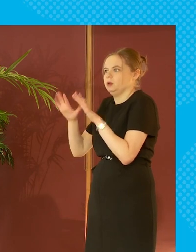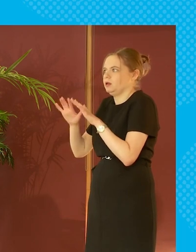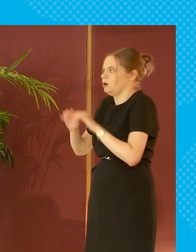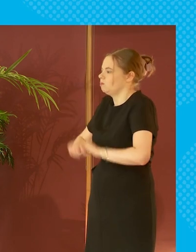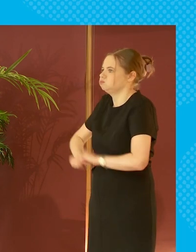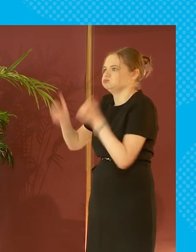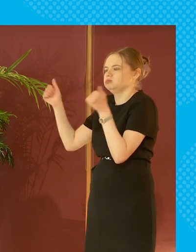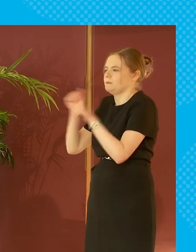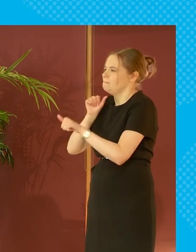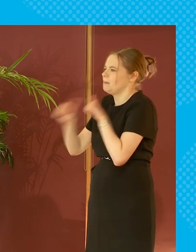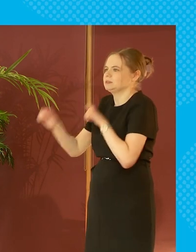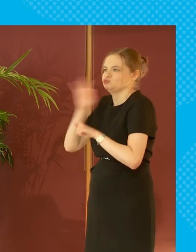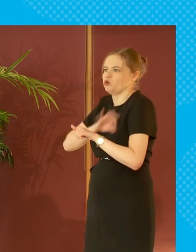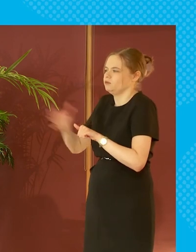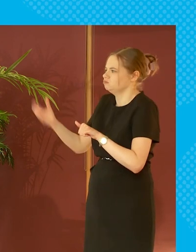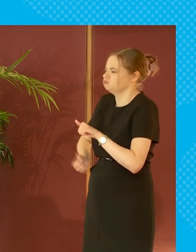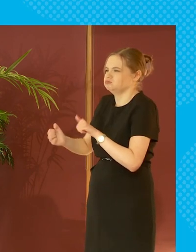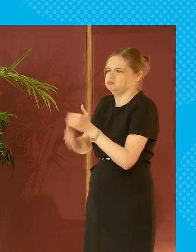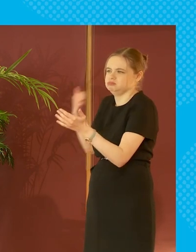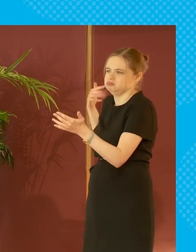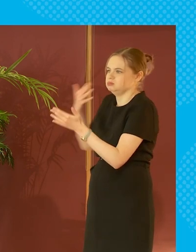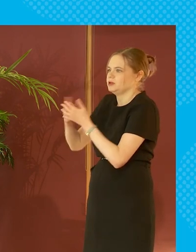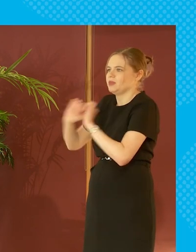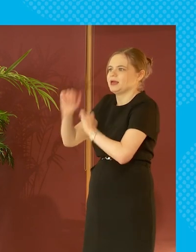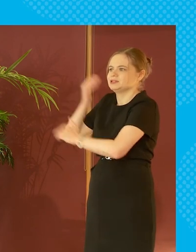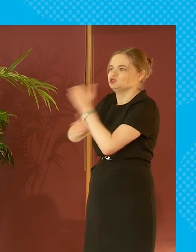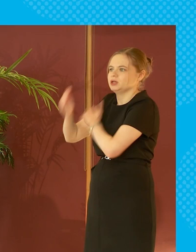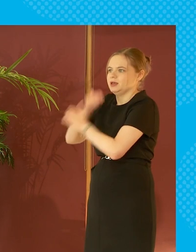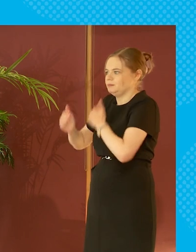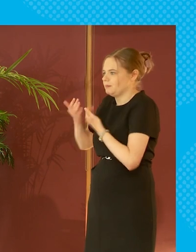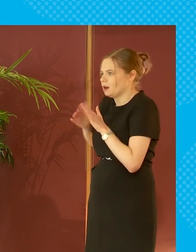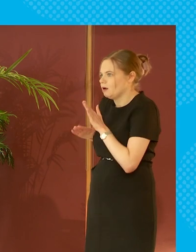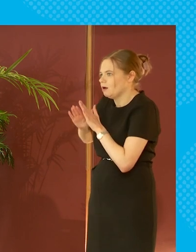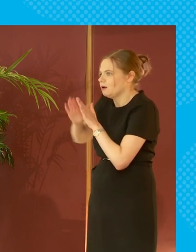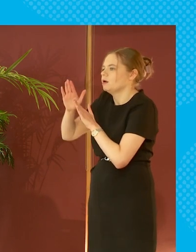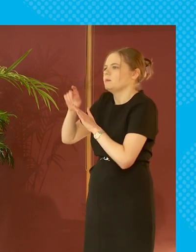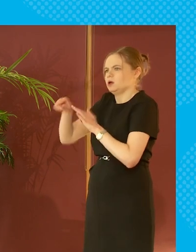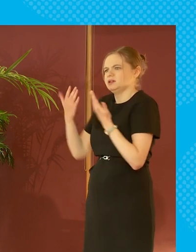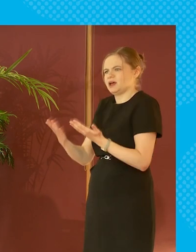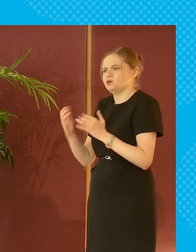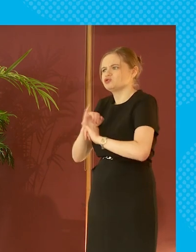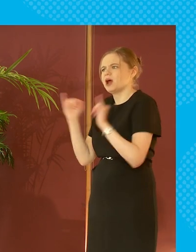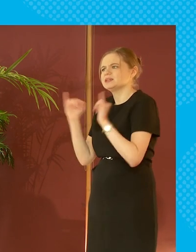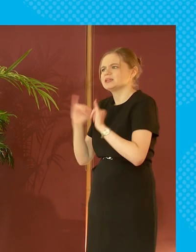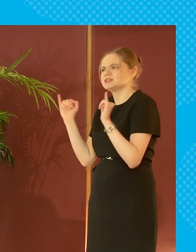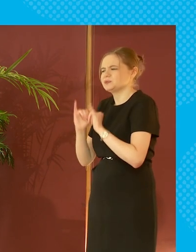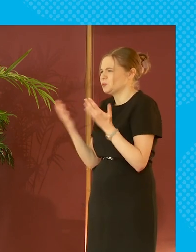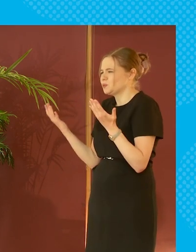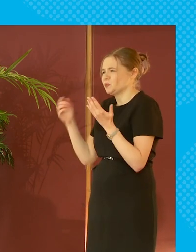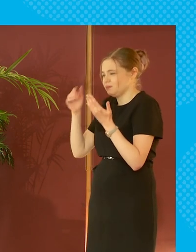they've ever made in their history in their history they've done pretty well for the last wee while and now in a crisis